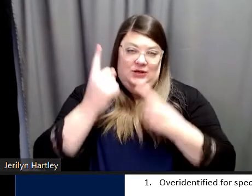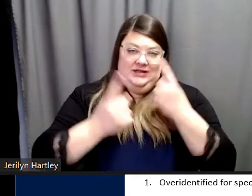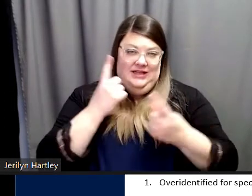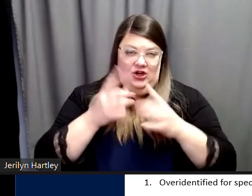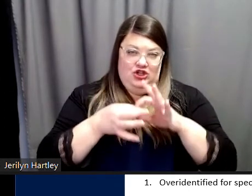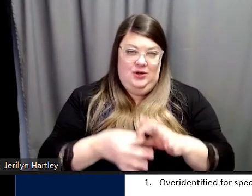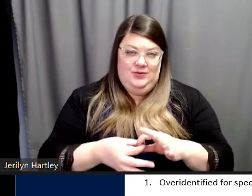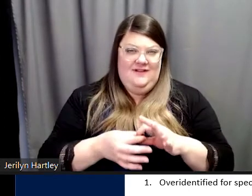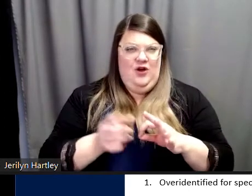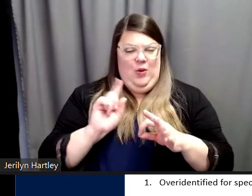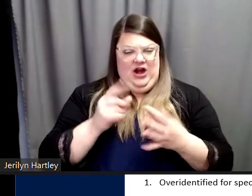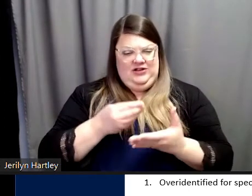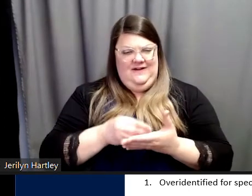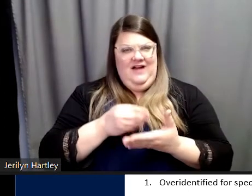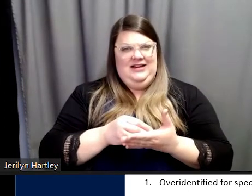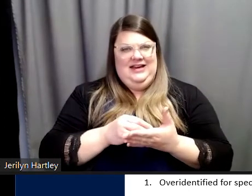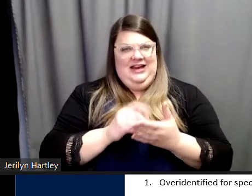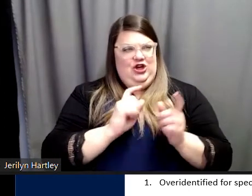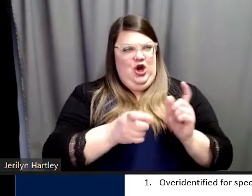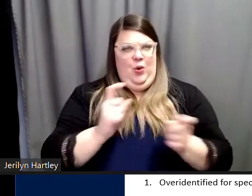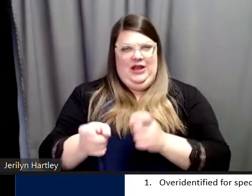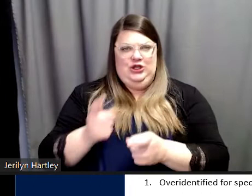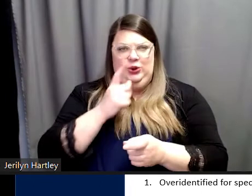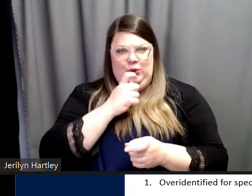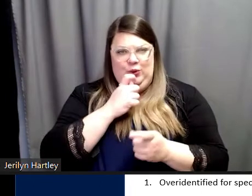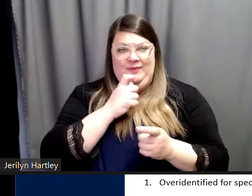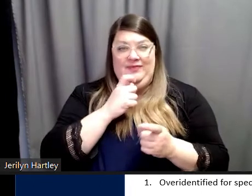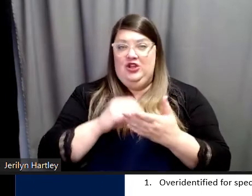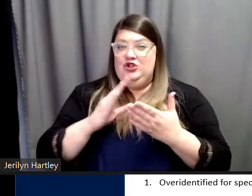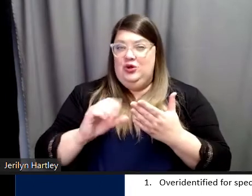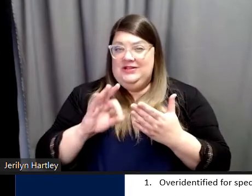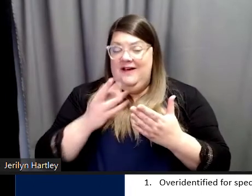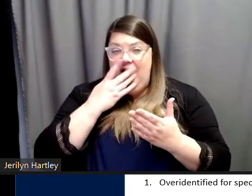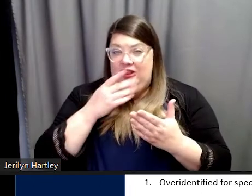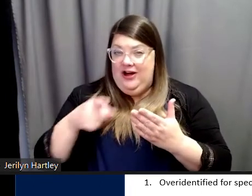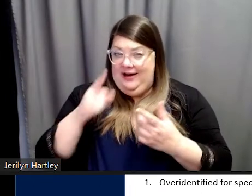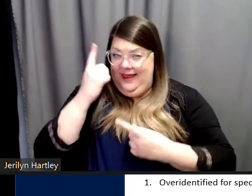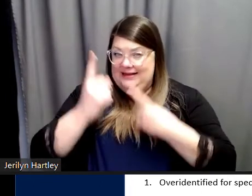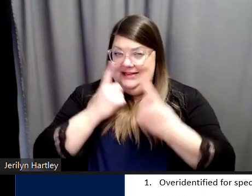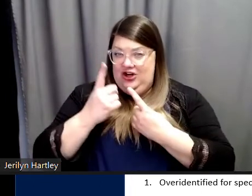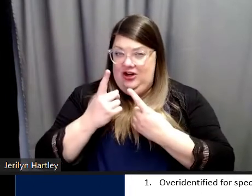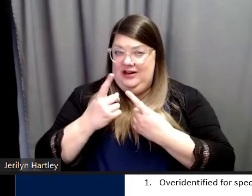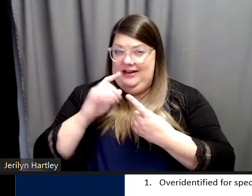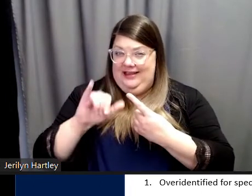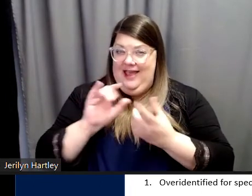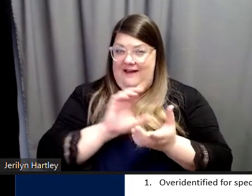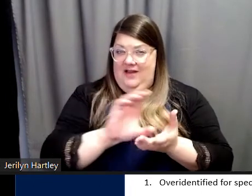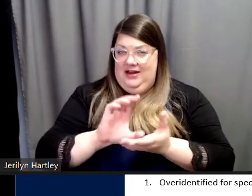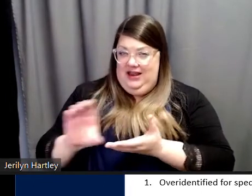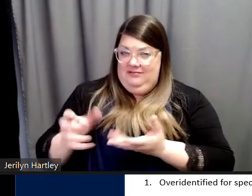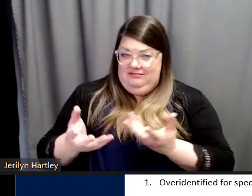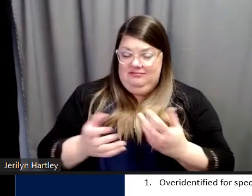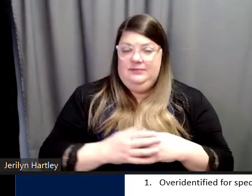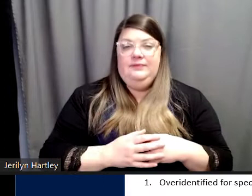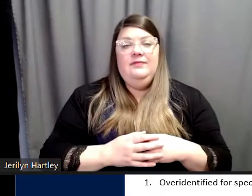terms of where is the funding going, and our students of color being considered in this. And so